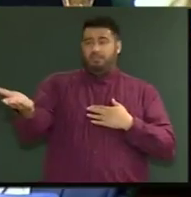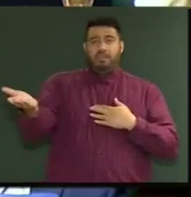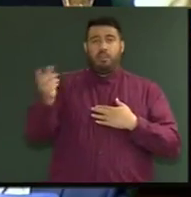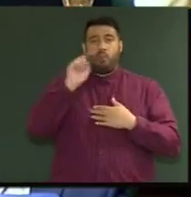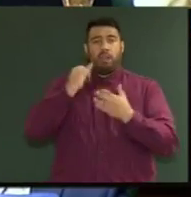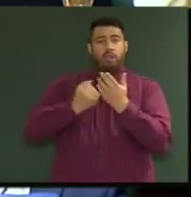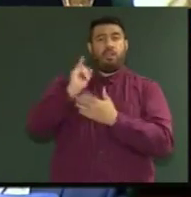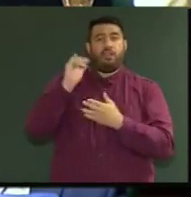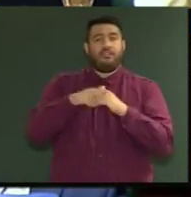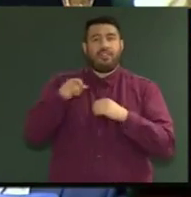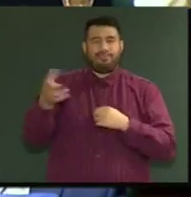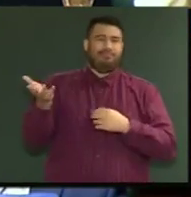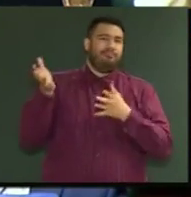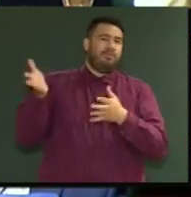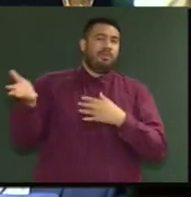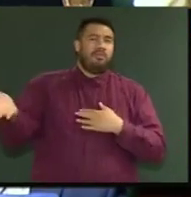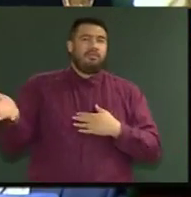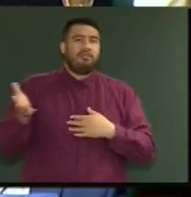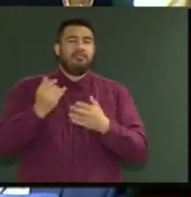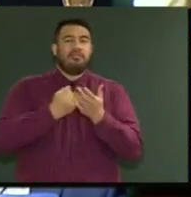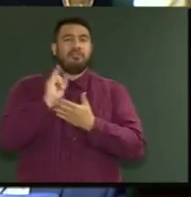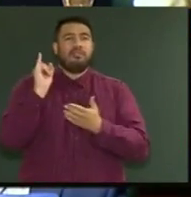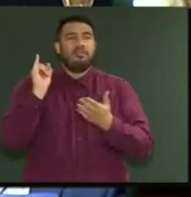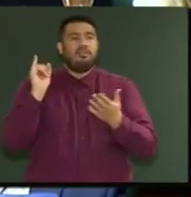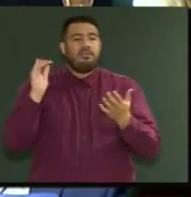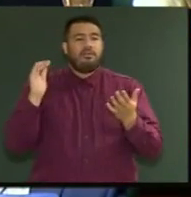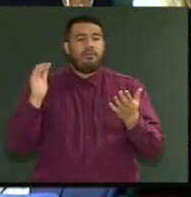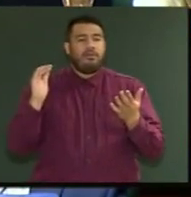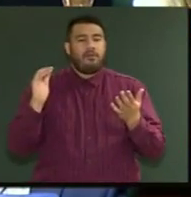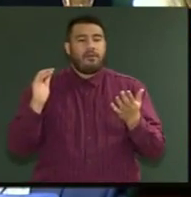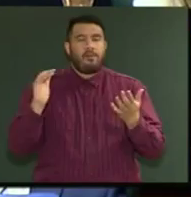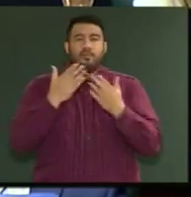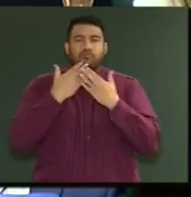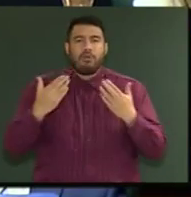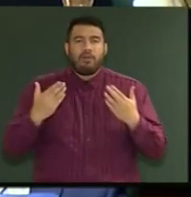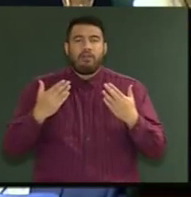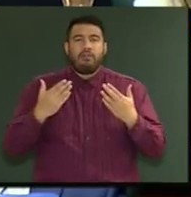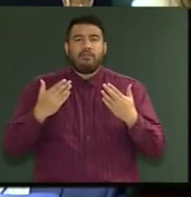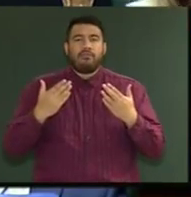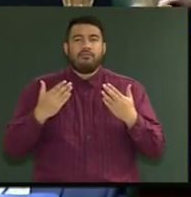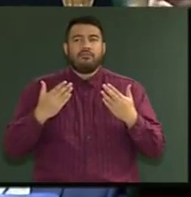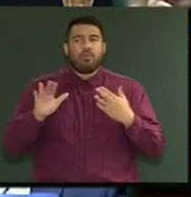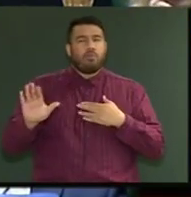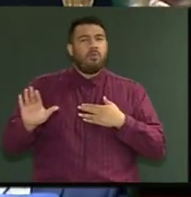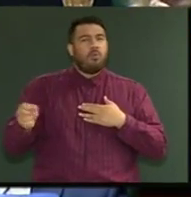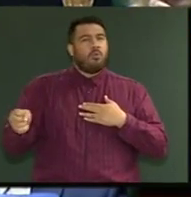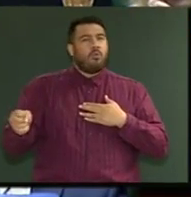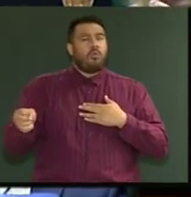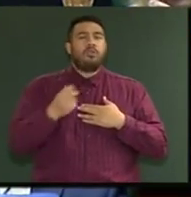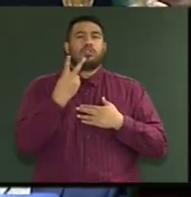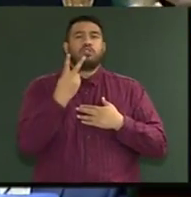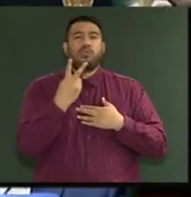speak up against Māori. They're going to speak up against Māori, against Māori, Mr Speaker. Hold on, here's another one.